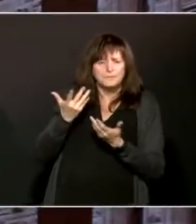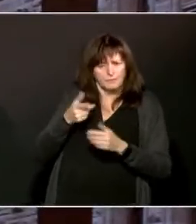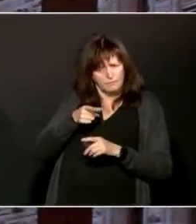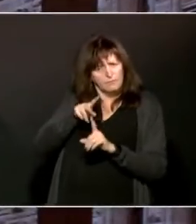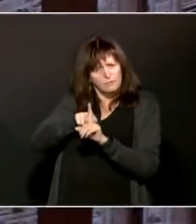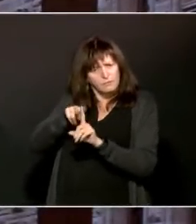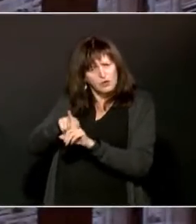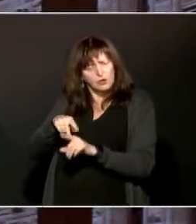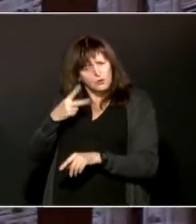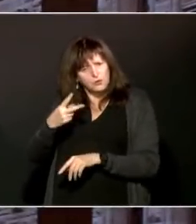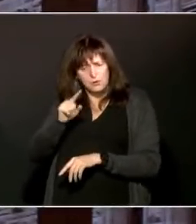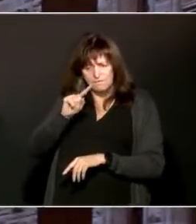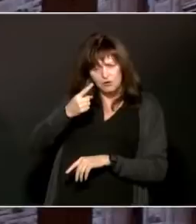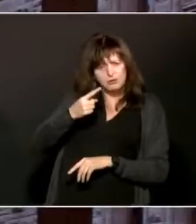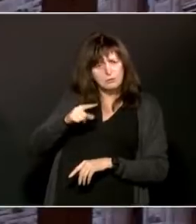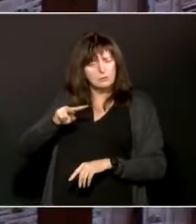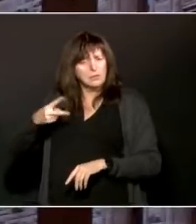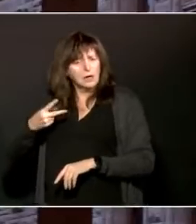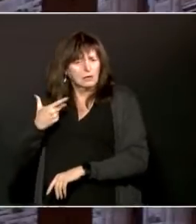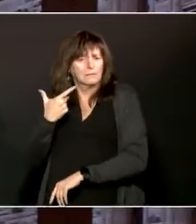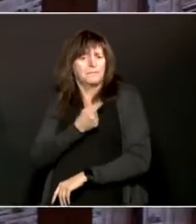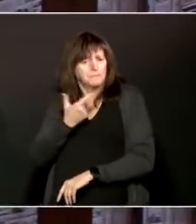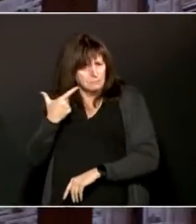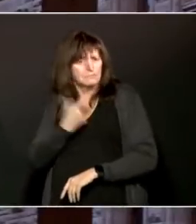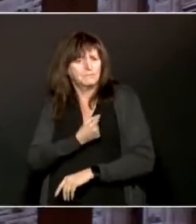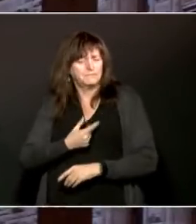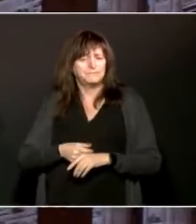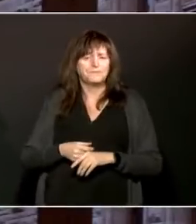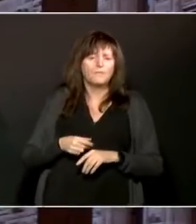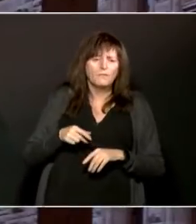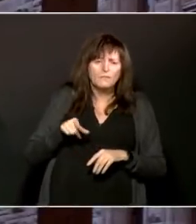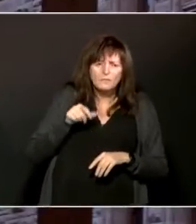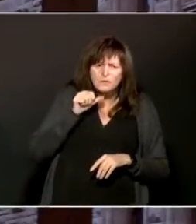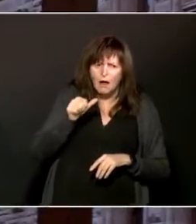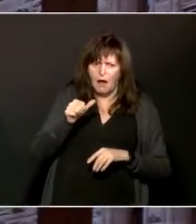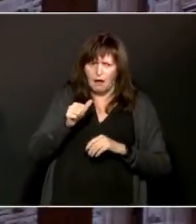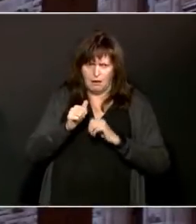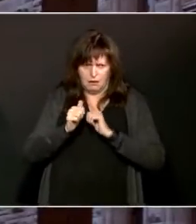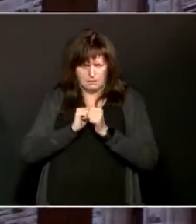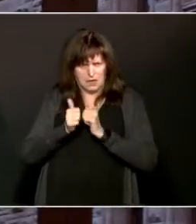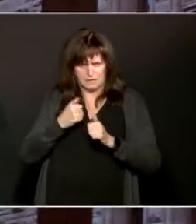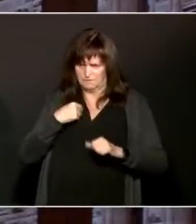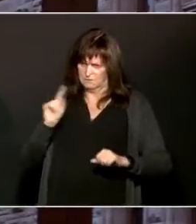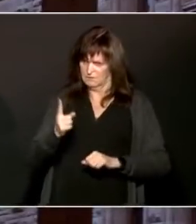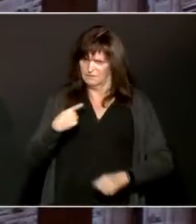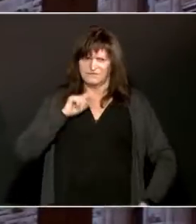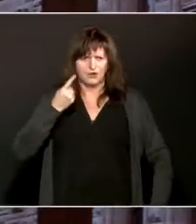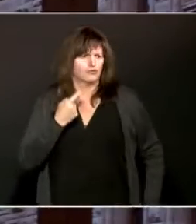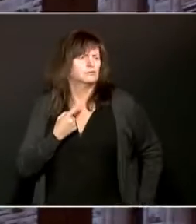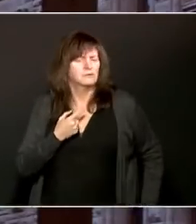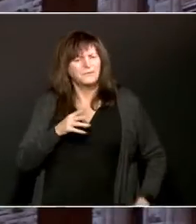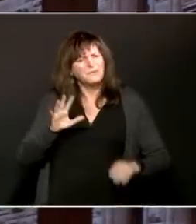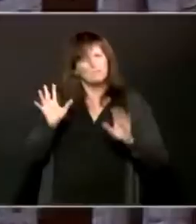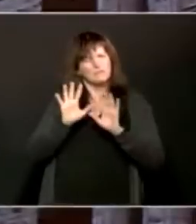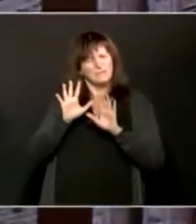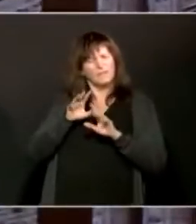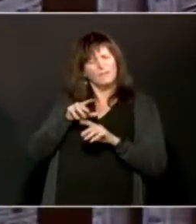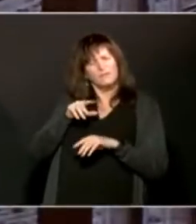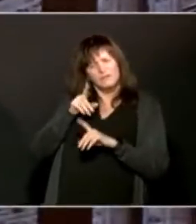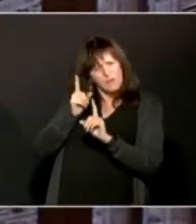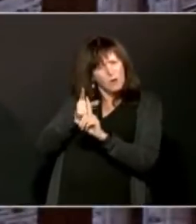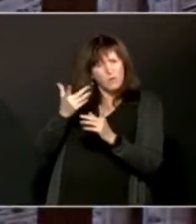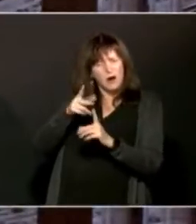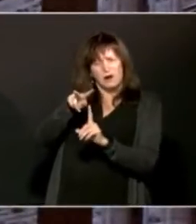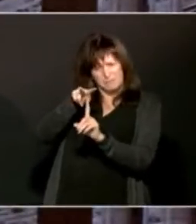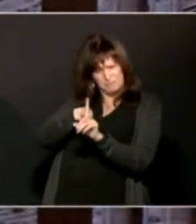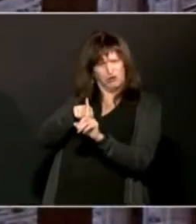time. So, again, it's not a race to get in there. It's more to get booked in the system because we want to do everyone over